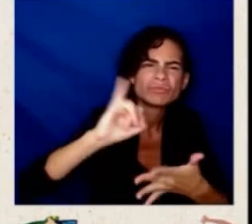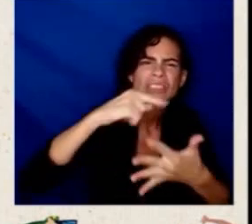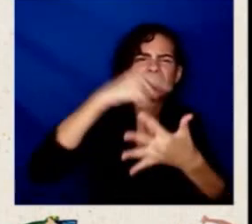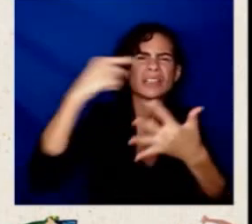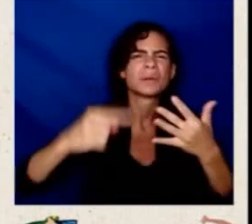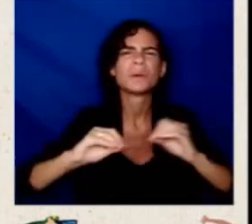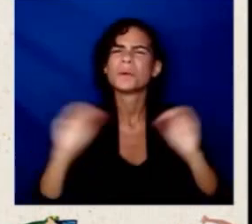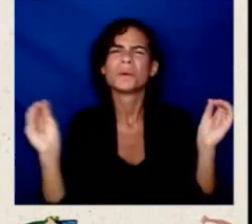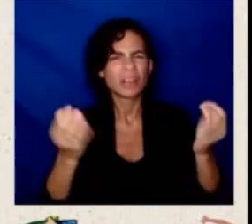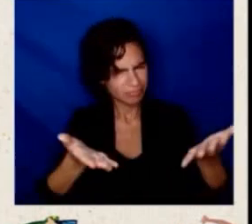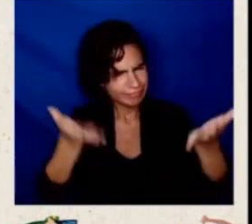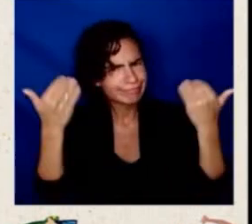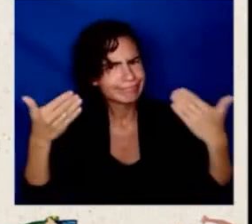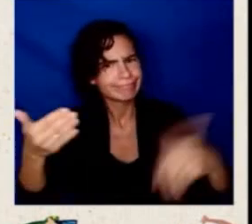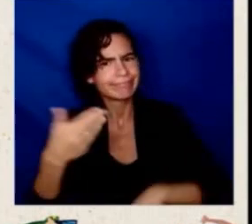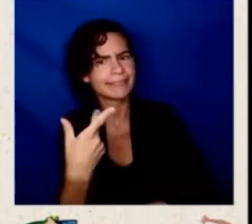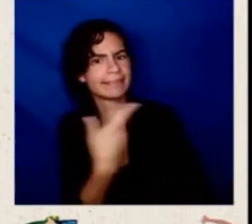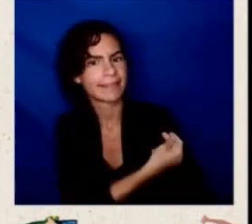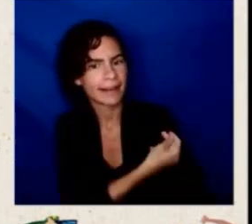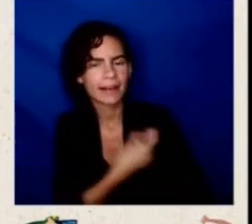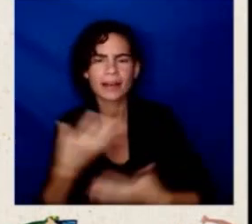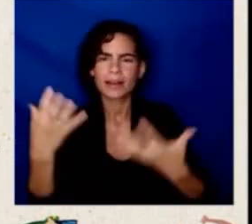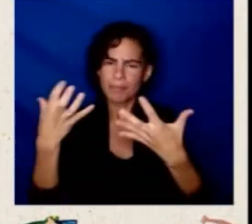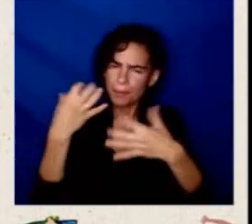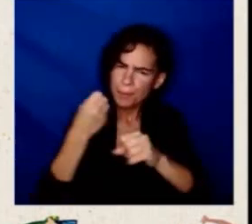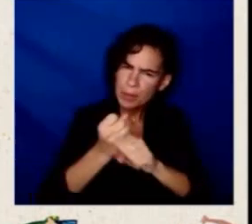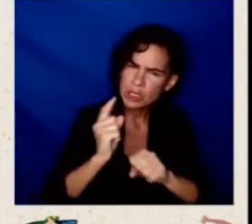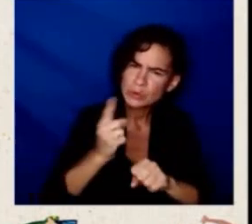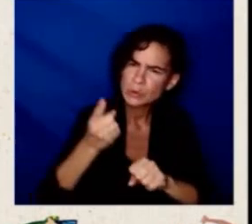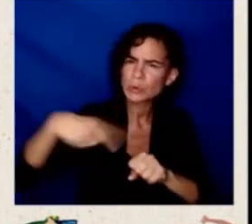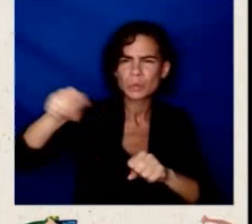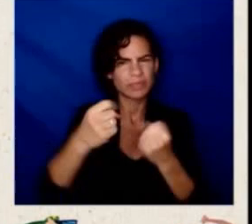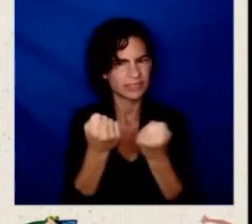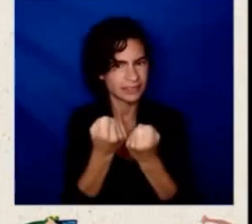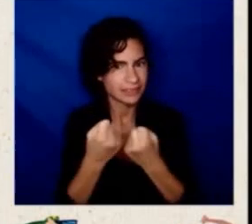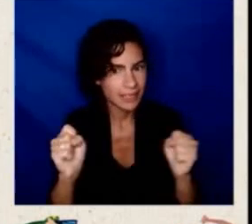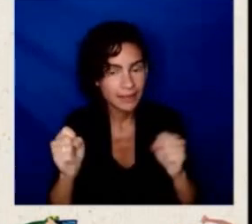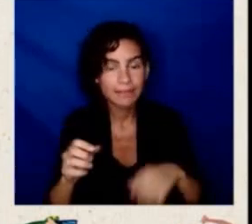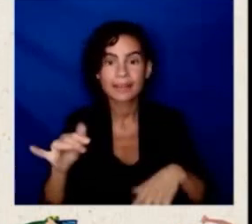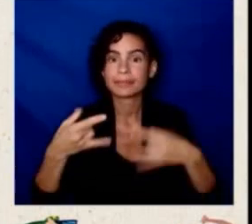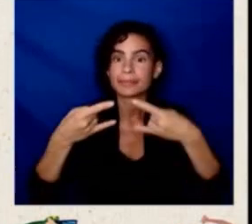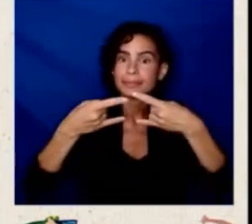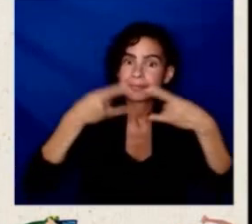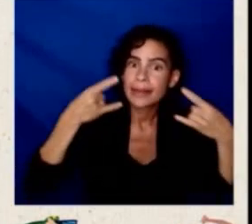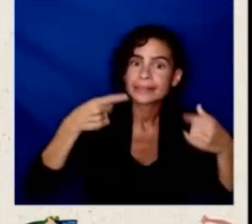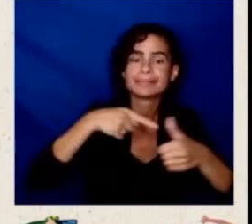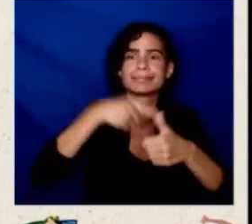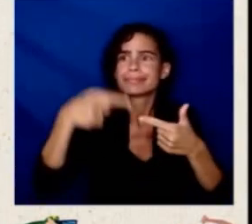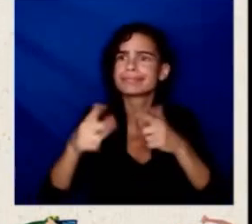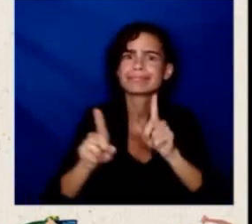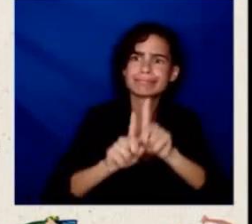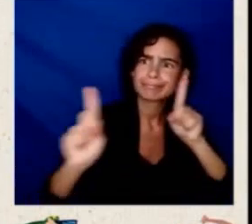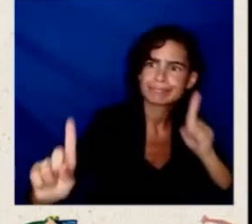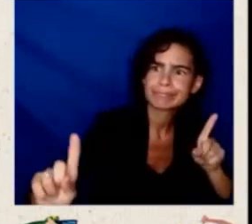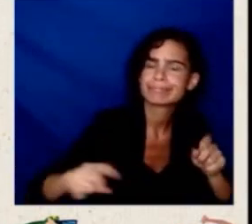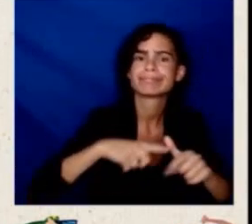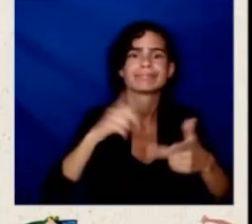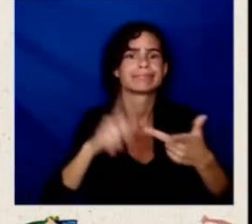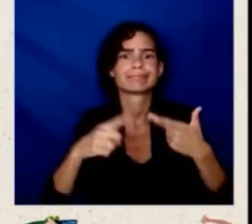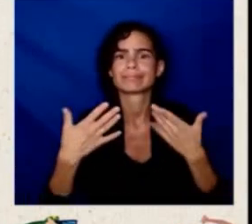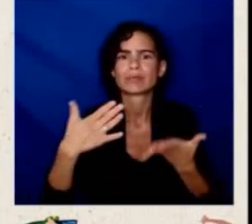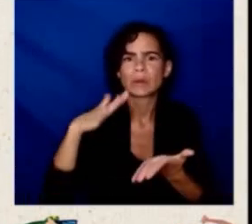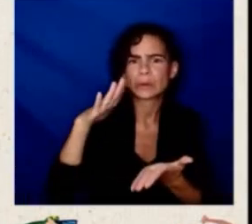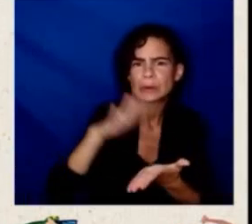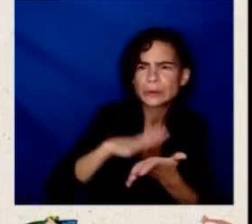when it comes to all the policies, whether it's masking, the social distancing, getting to go to school. It is for everyone. And right